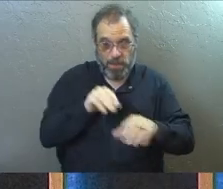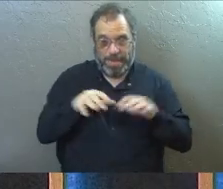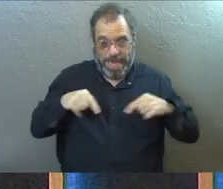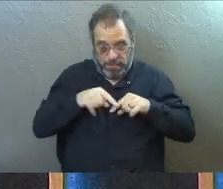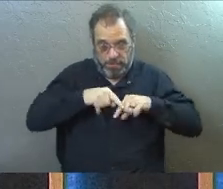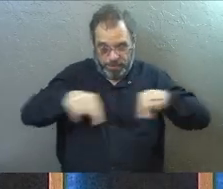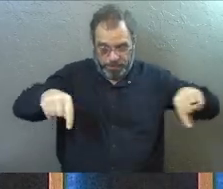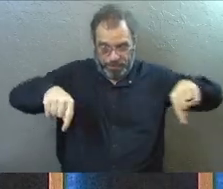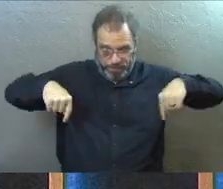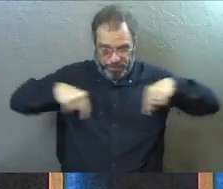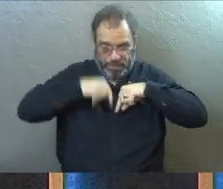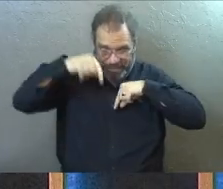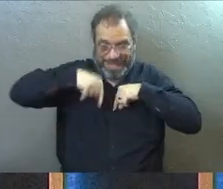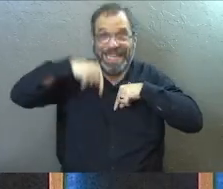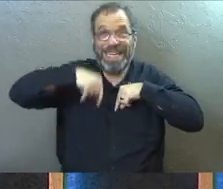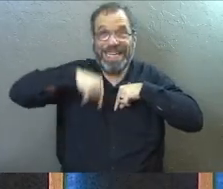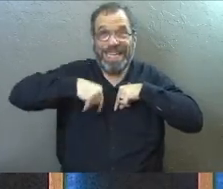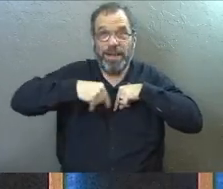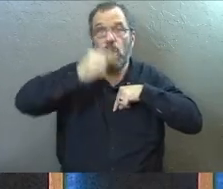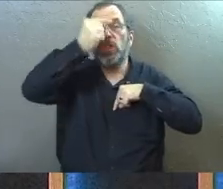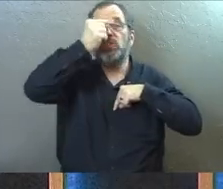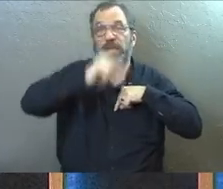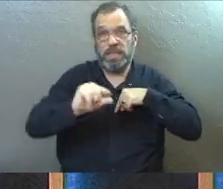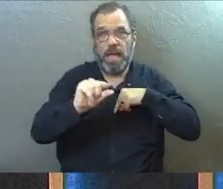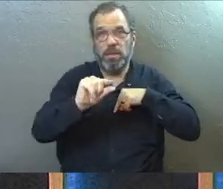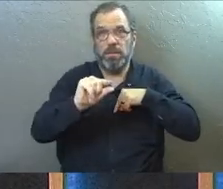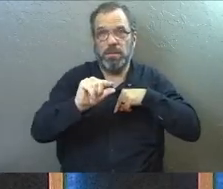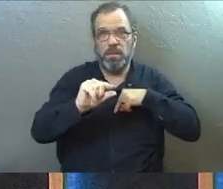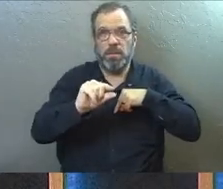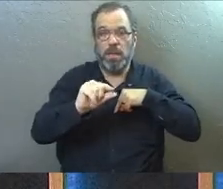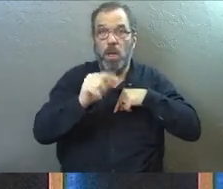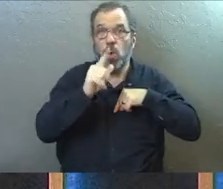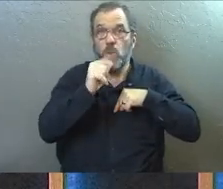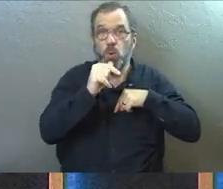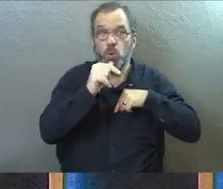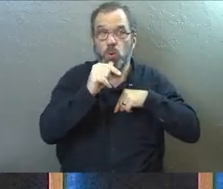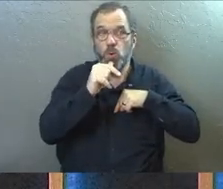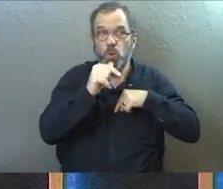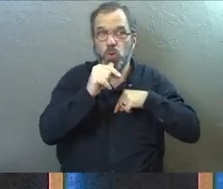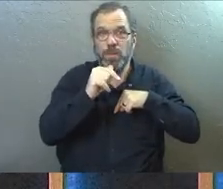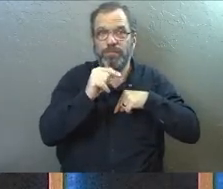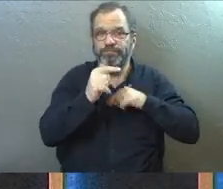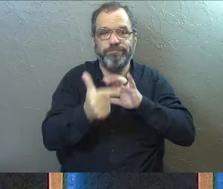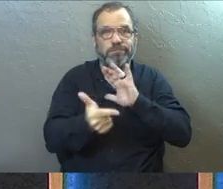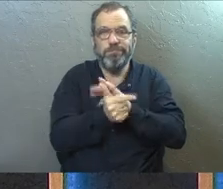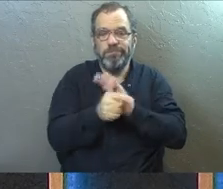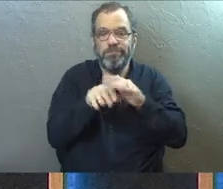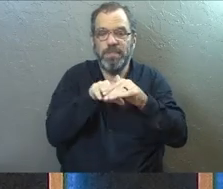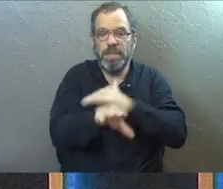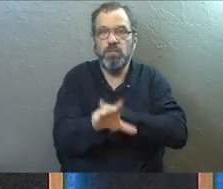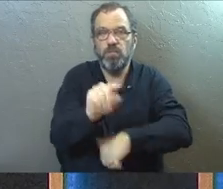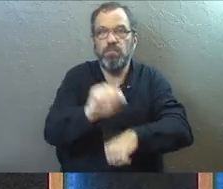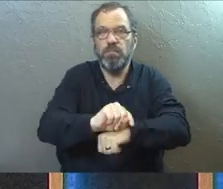outside of the fence were the Gentiles and anybody else who was not allowed in.